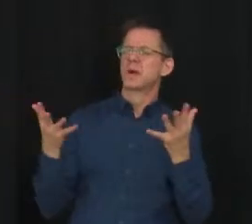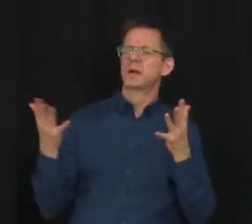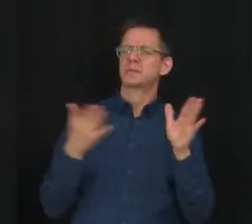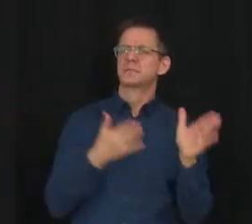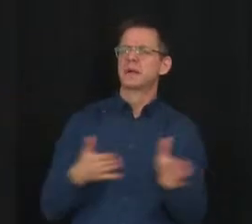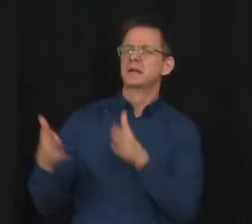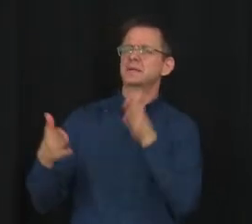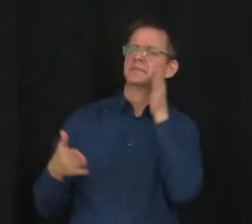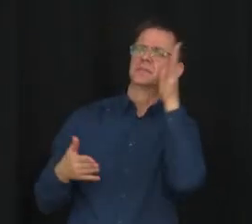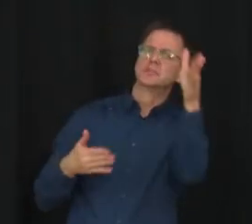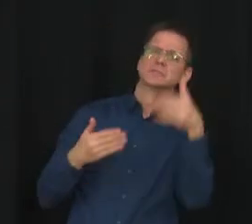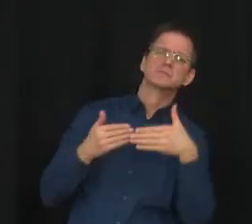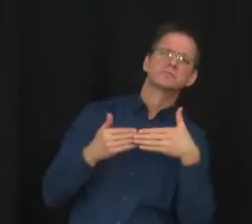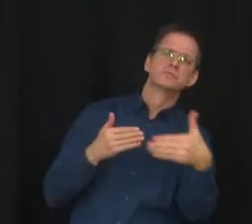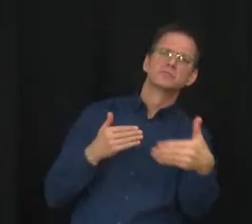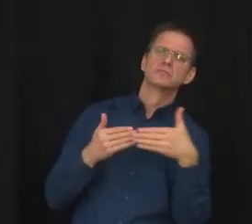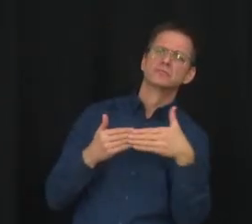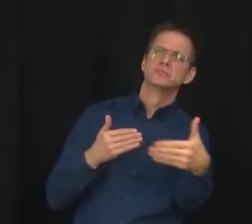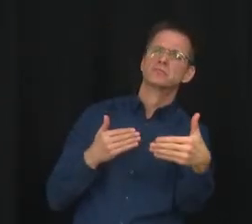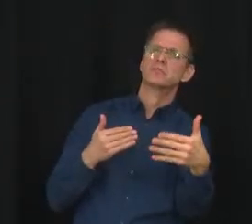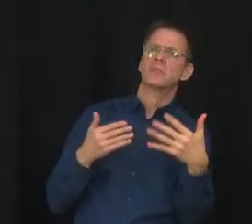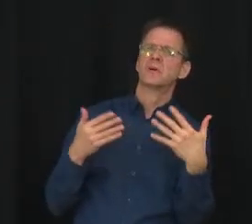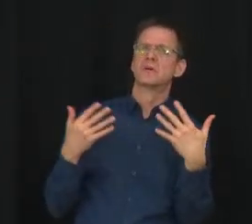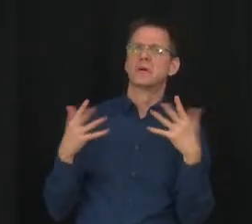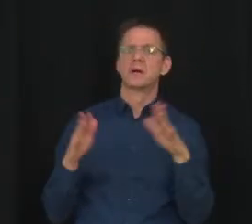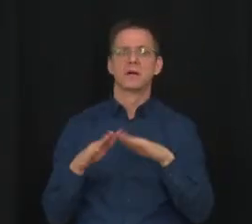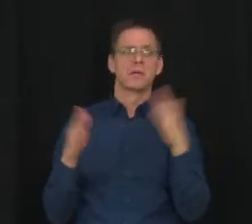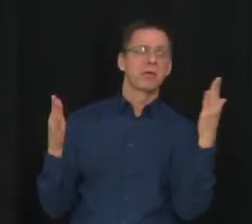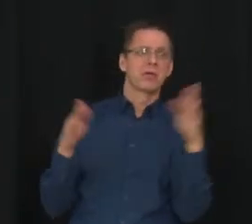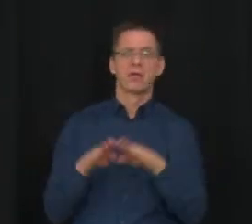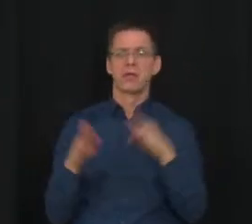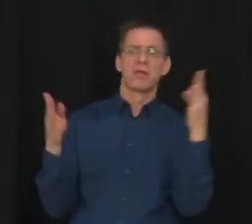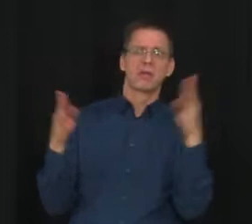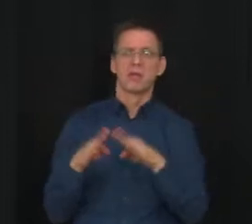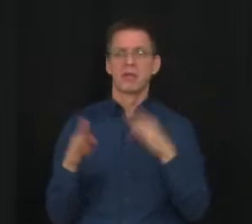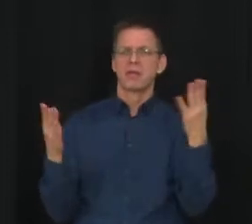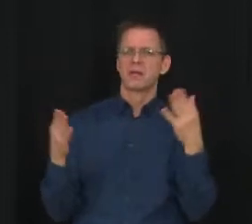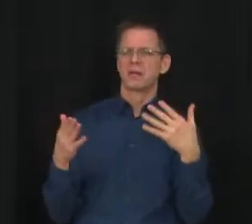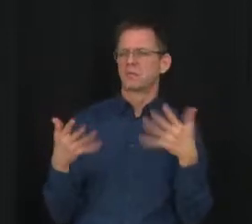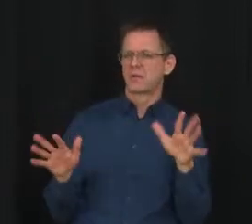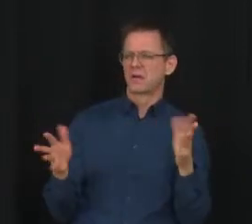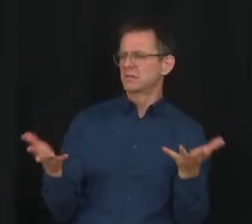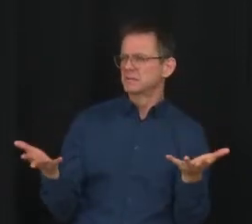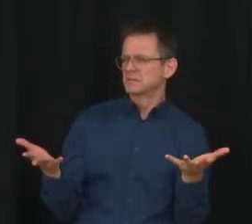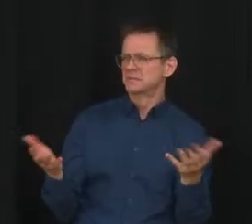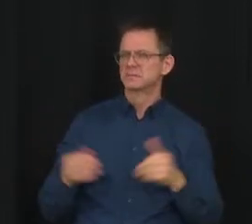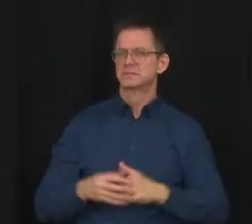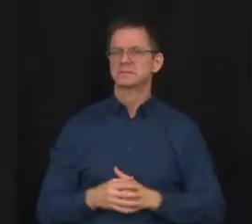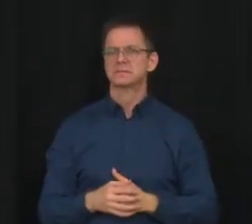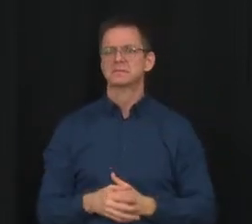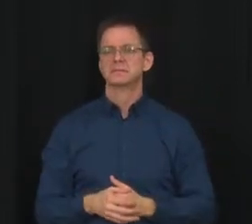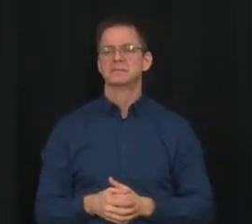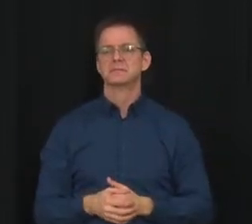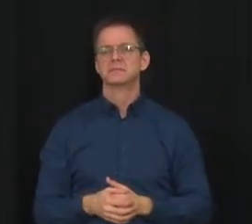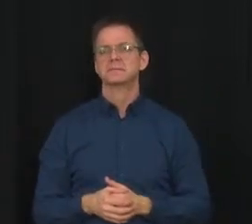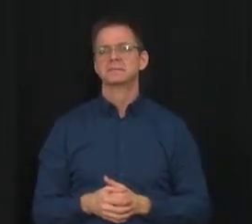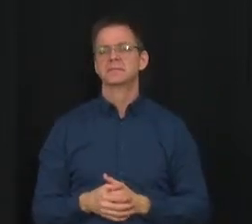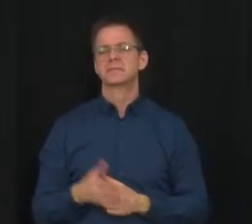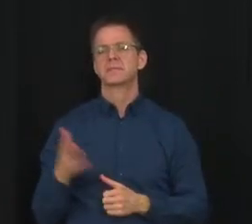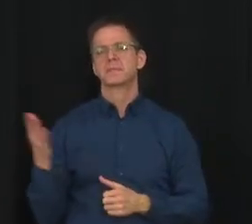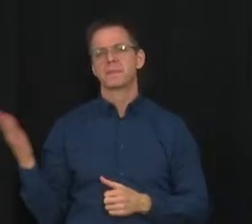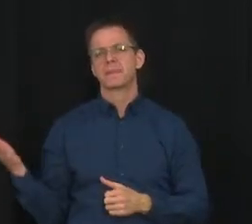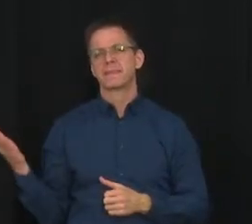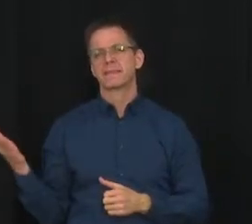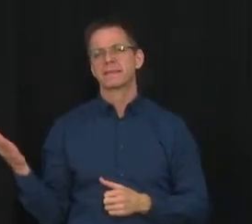a yo-yo type effect here in two or three weeks possibly having to shift online? So every school authority is responsible